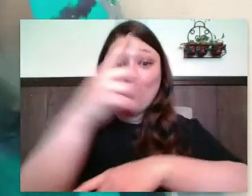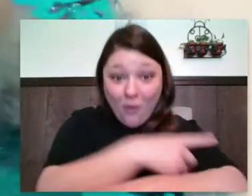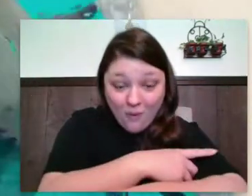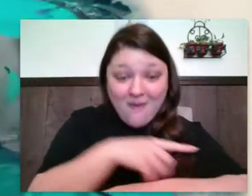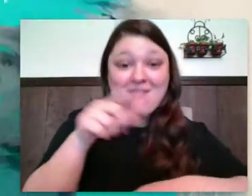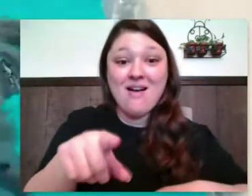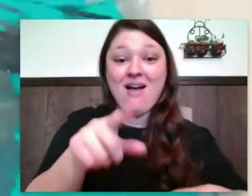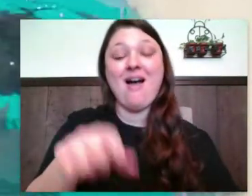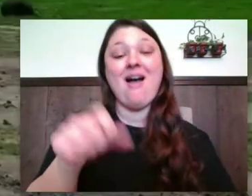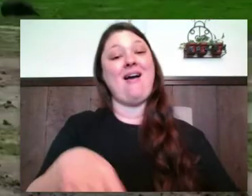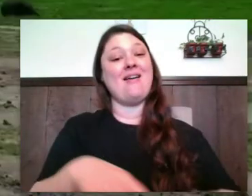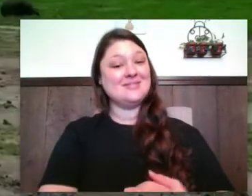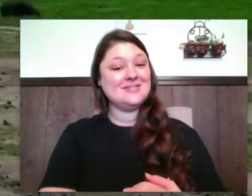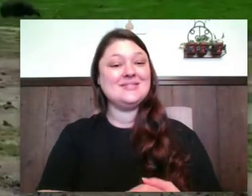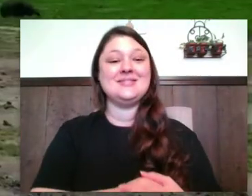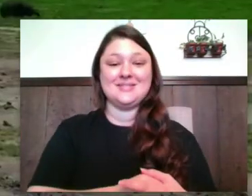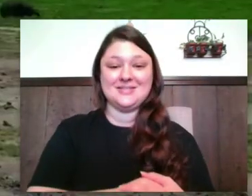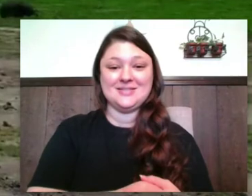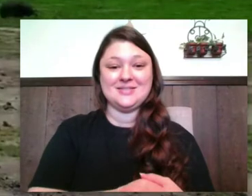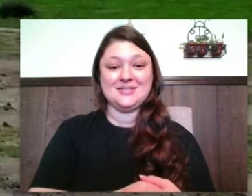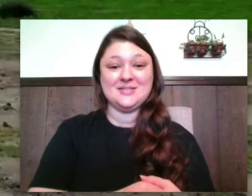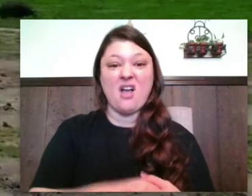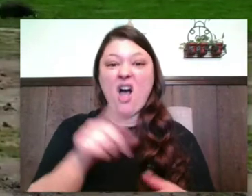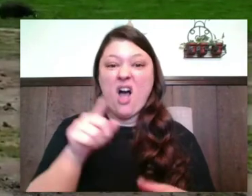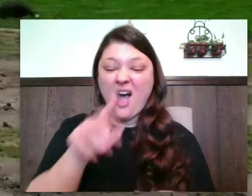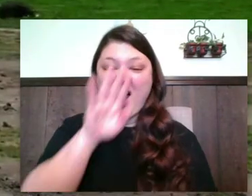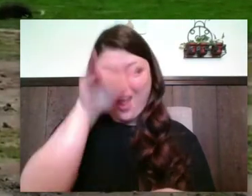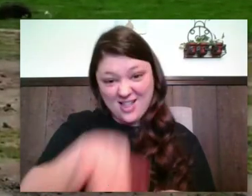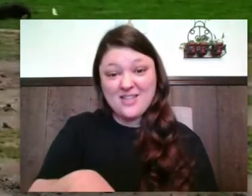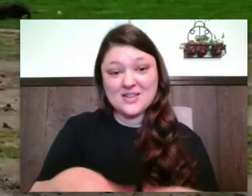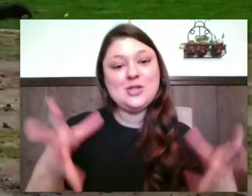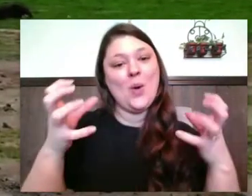elephants,